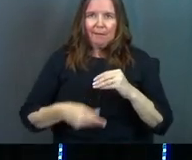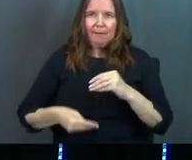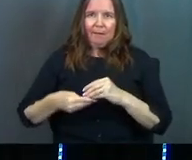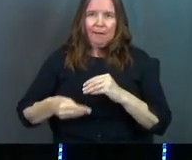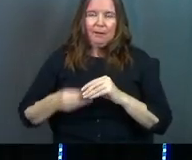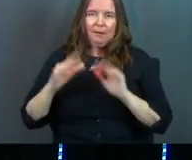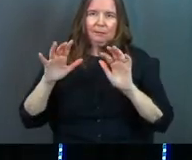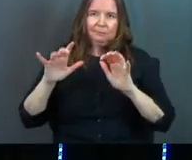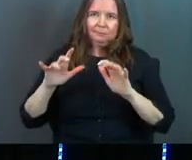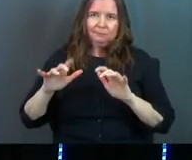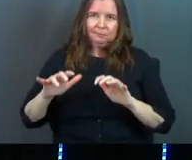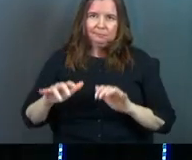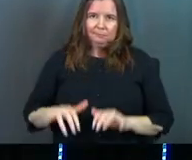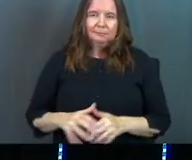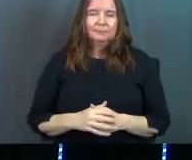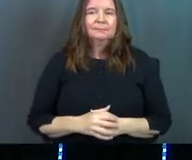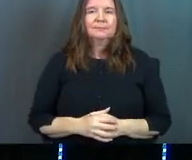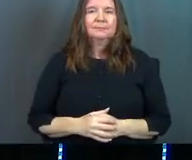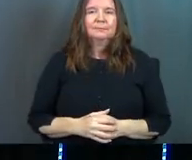to it.